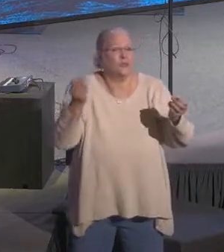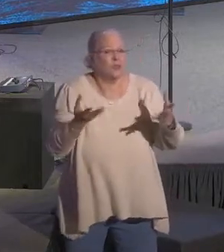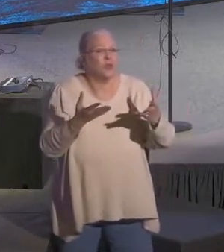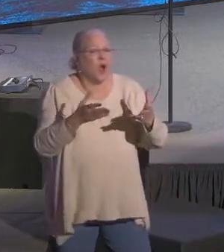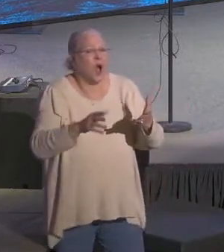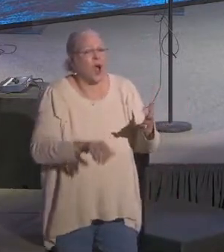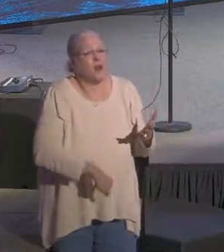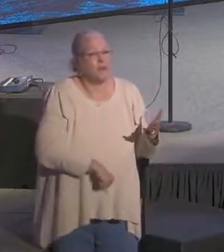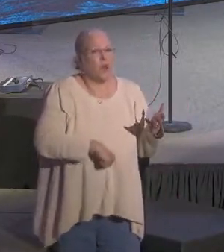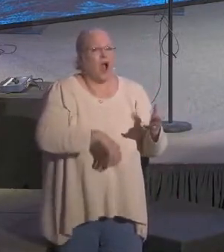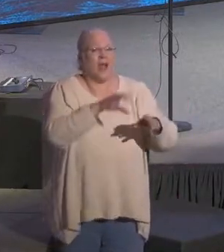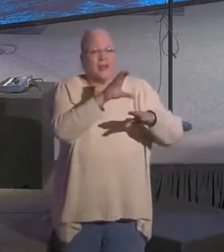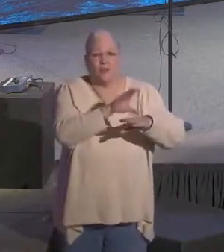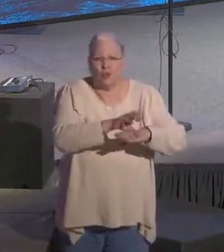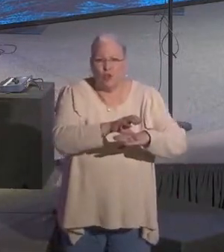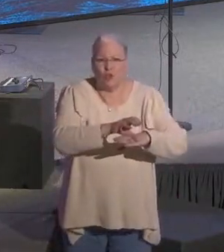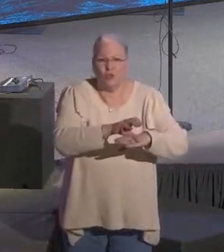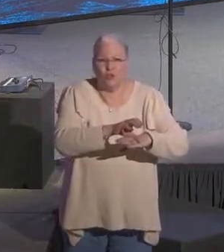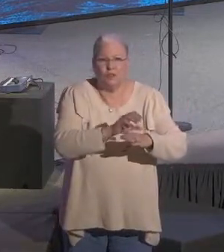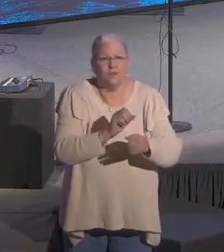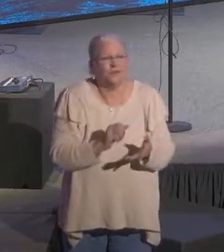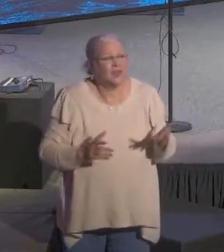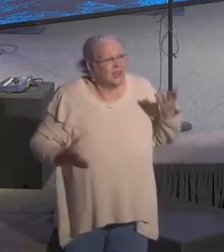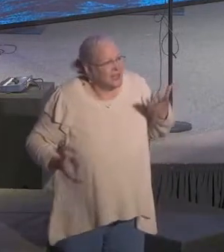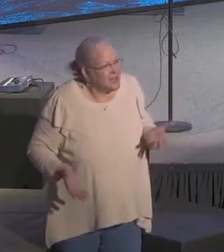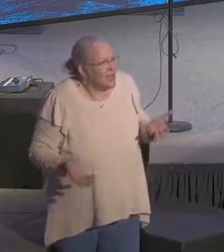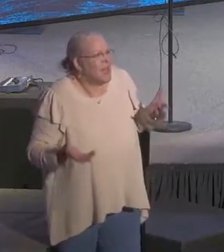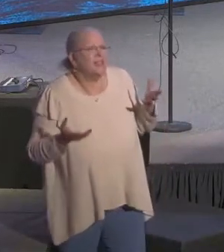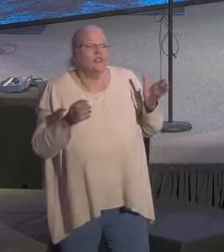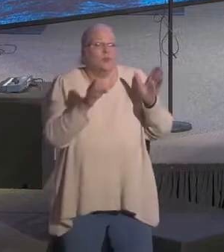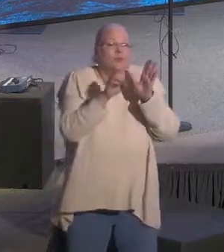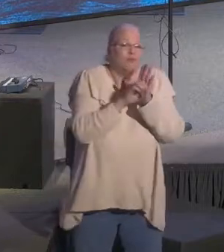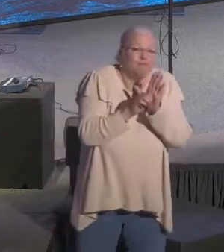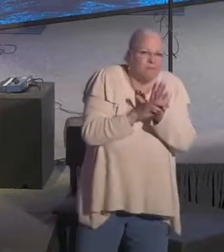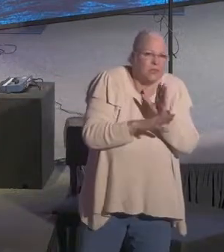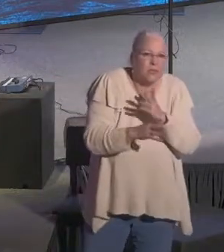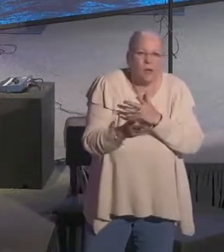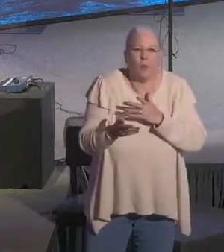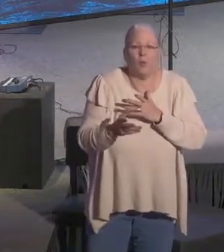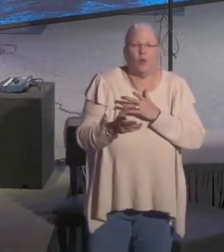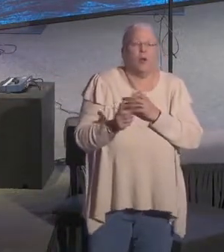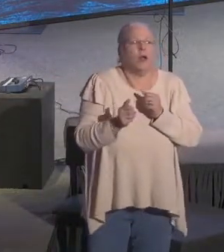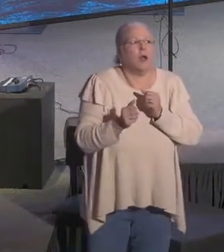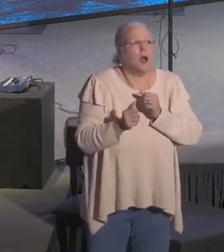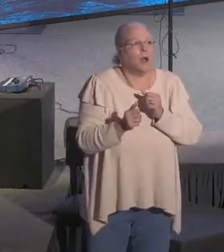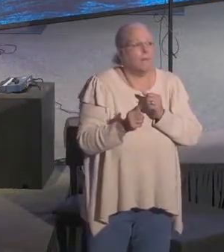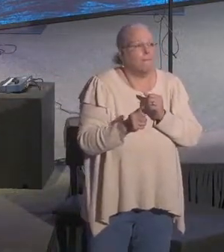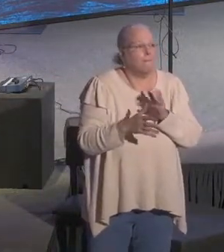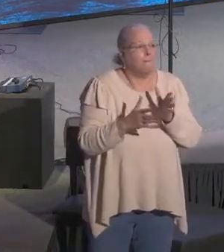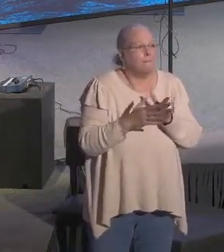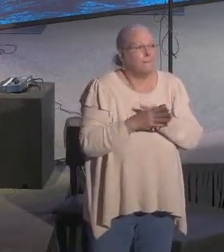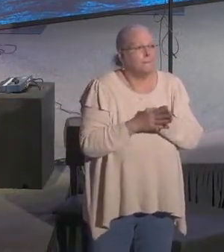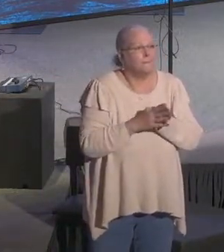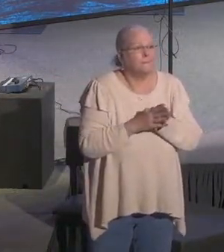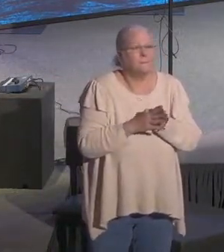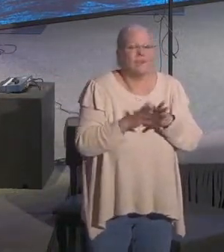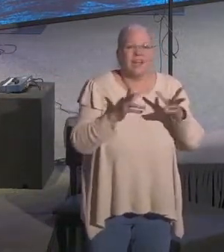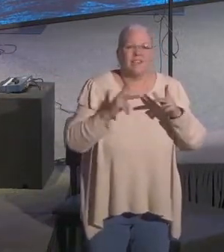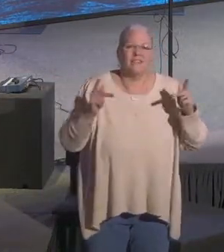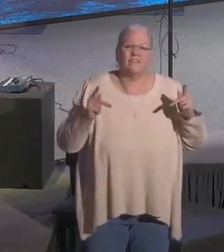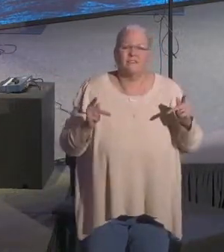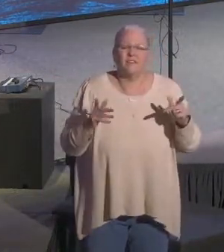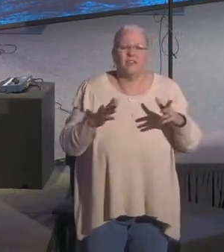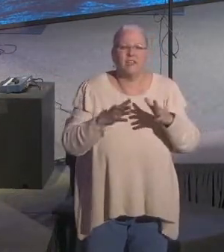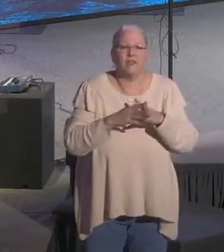to as pharisaical evangelism. You know what I mean by that? The attitude of the Pharisees, pharisaical